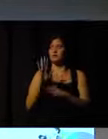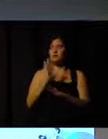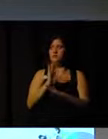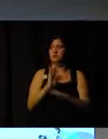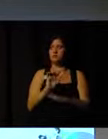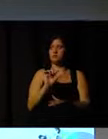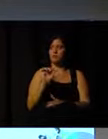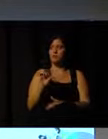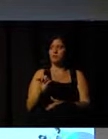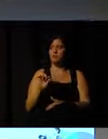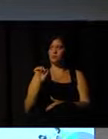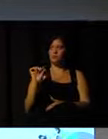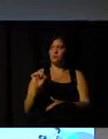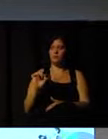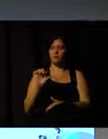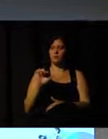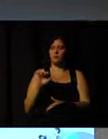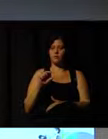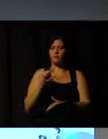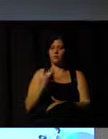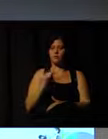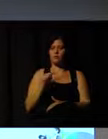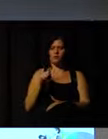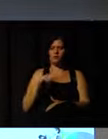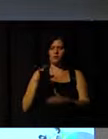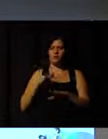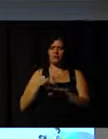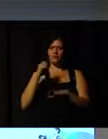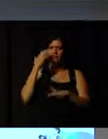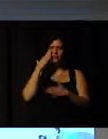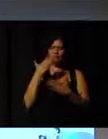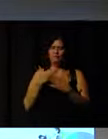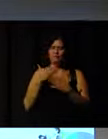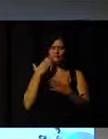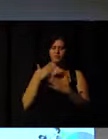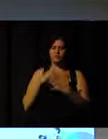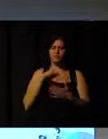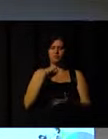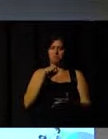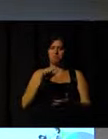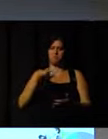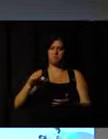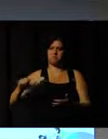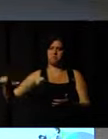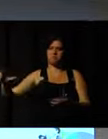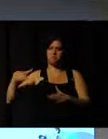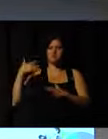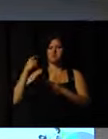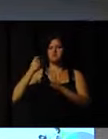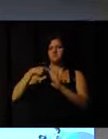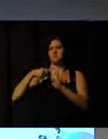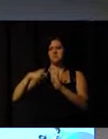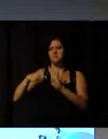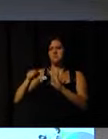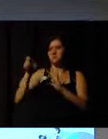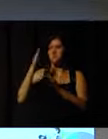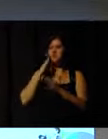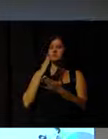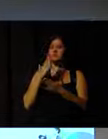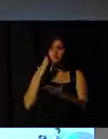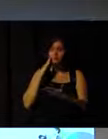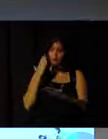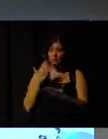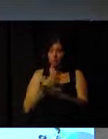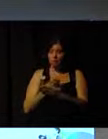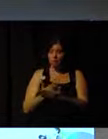Their confidence is growing. And then it might take many, many months before they feel confident to be able to go on perhaps a